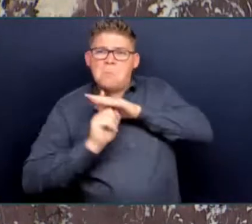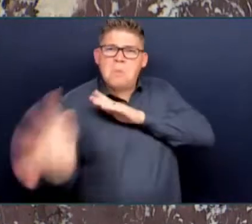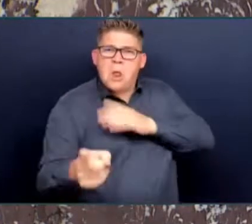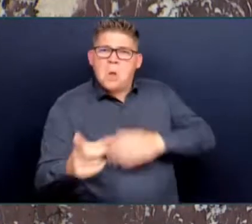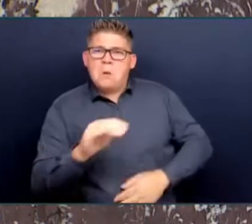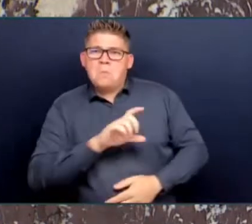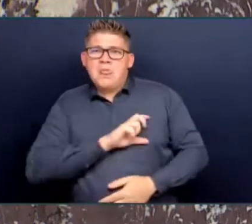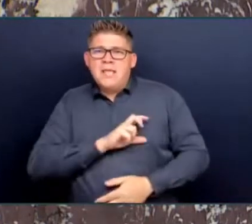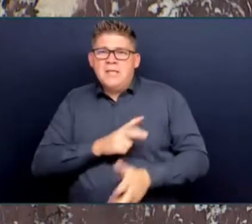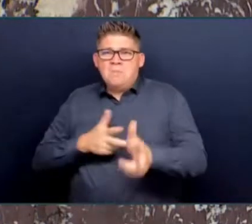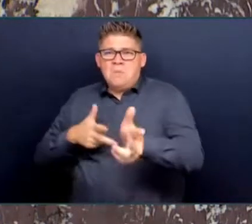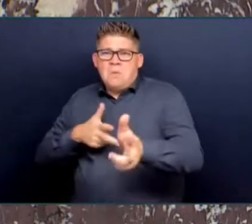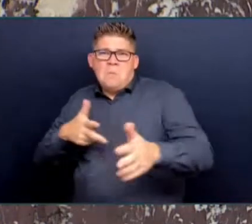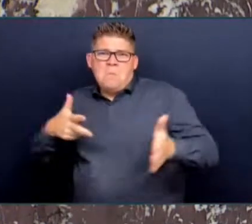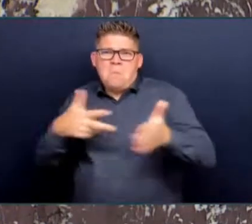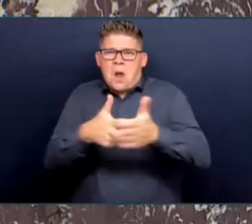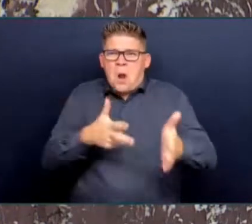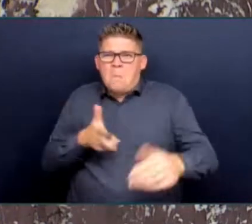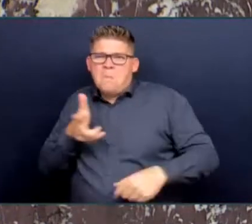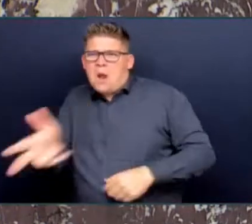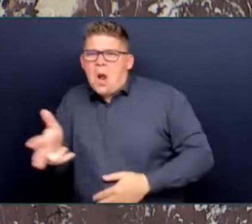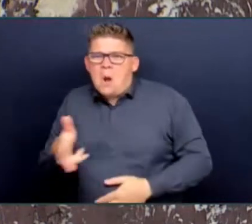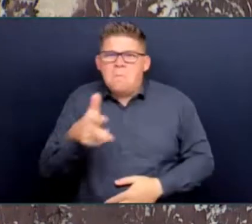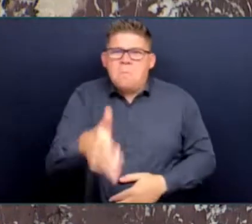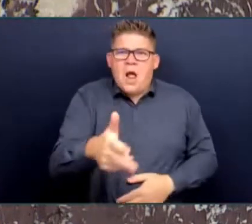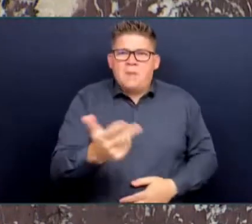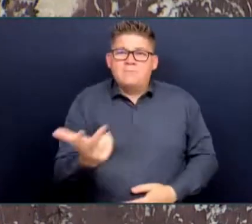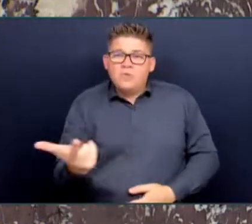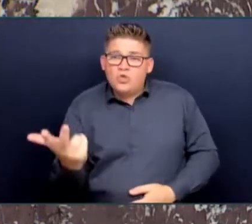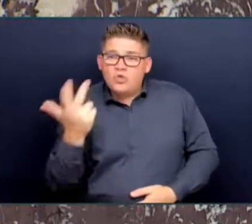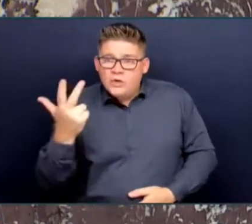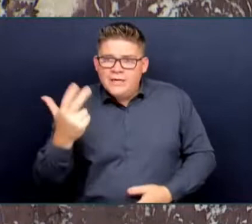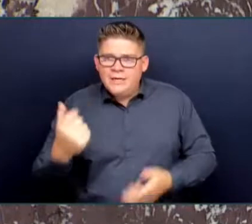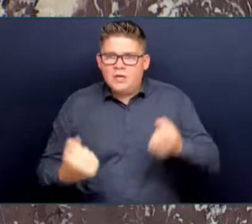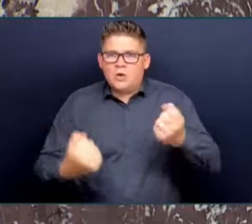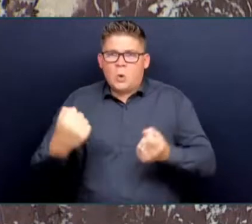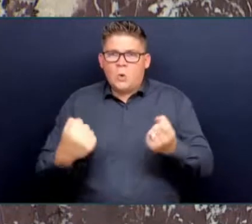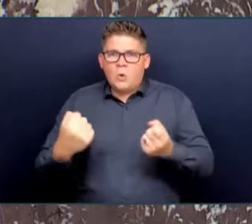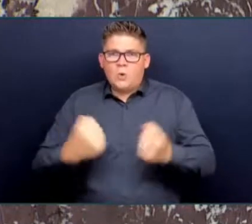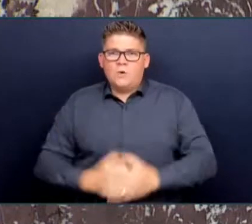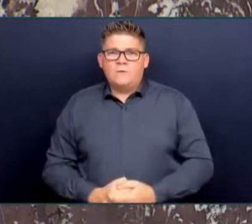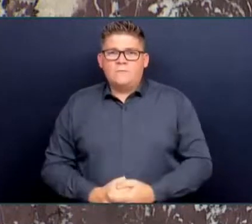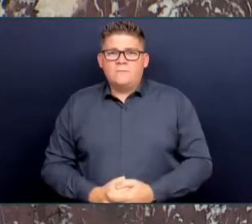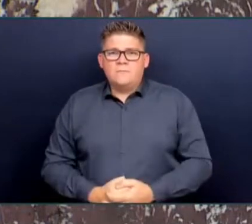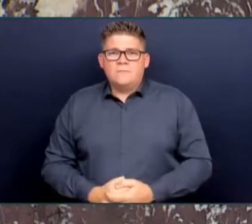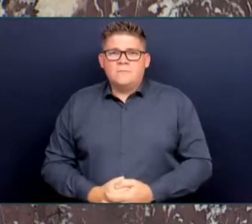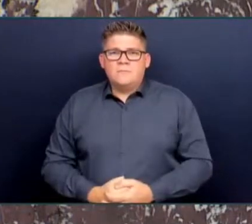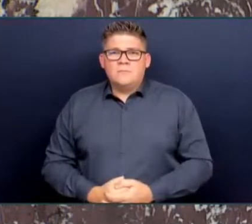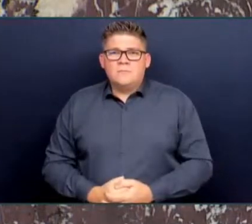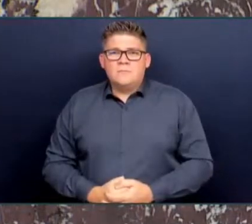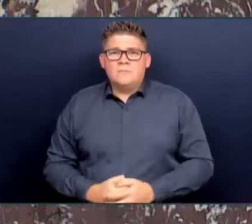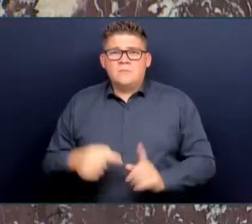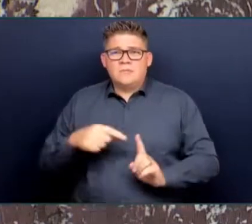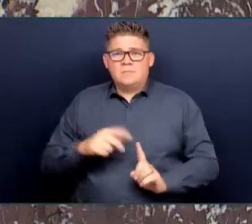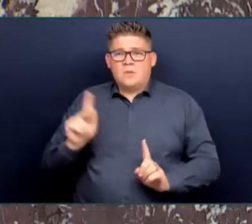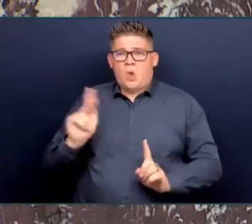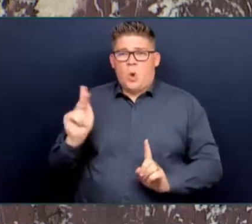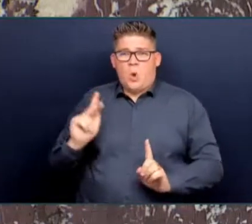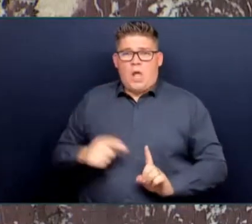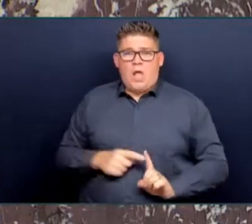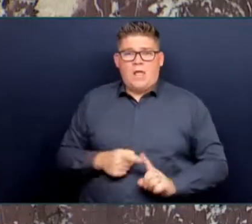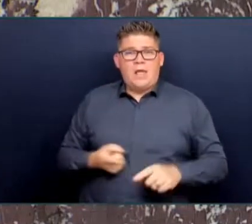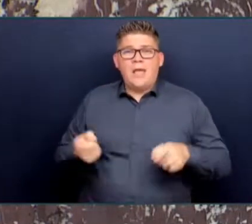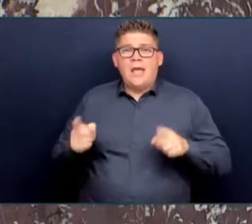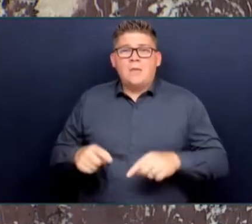room of her own home when rocks smashed through her window, hitting and cutting her face in another violent random attack.